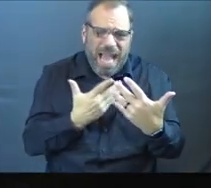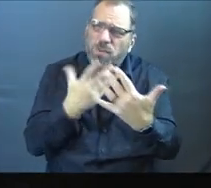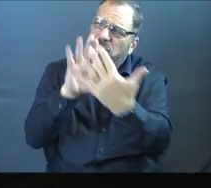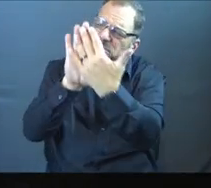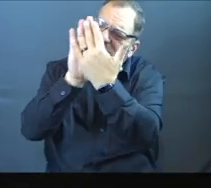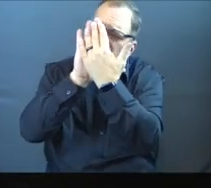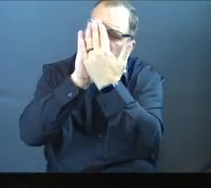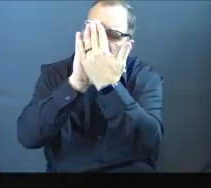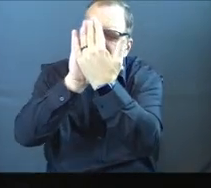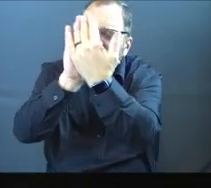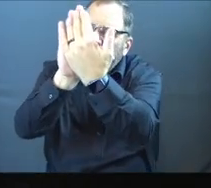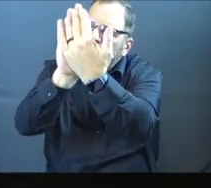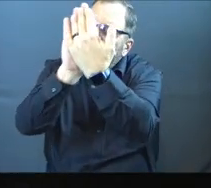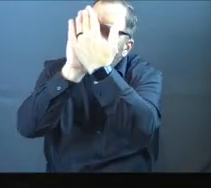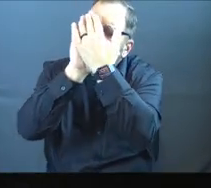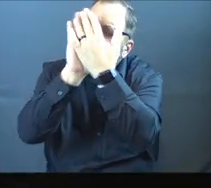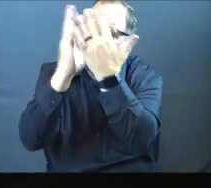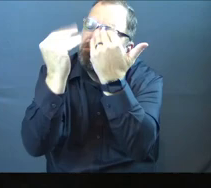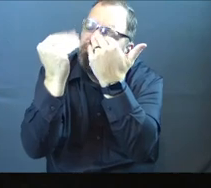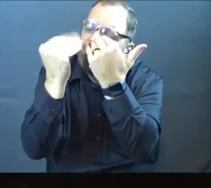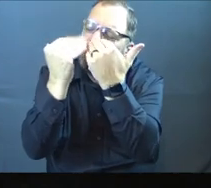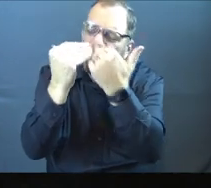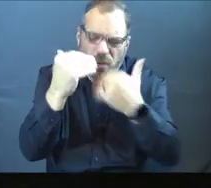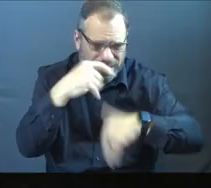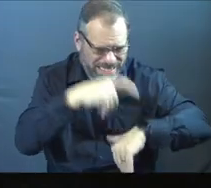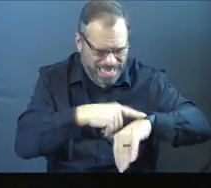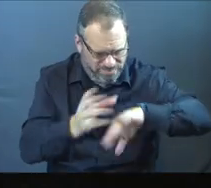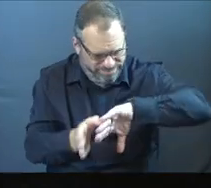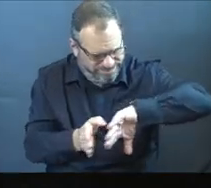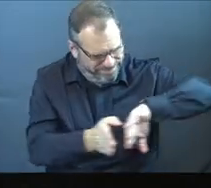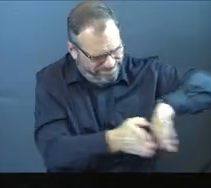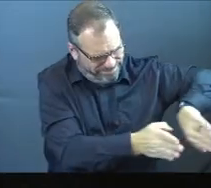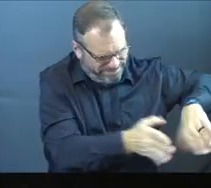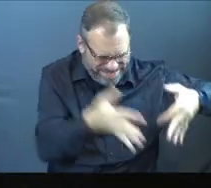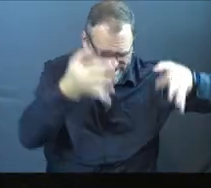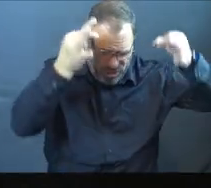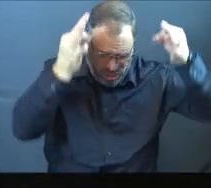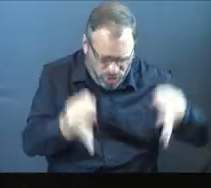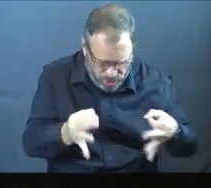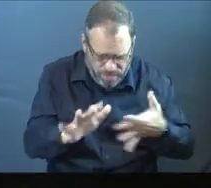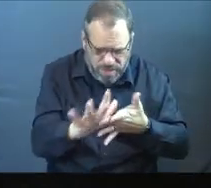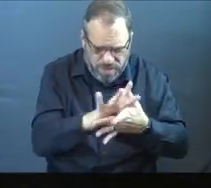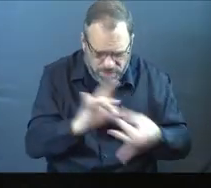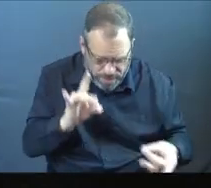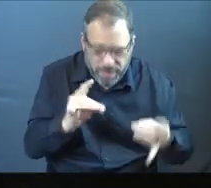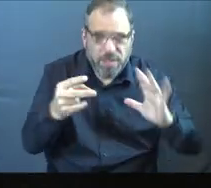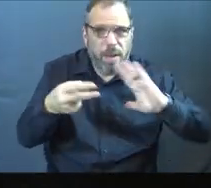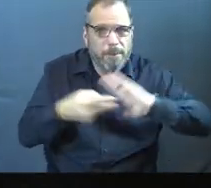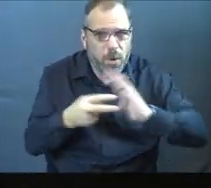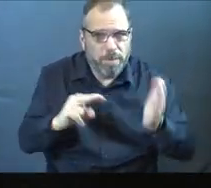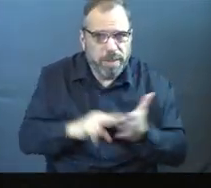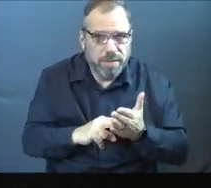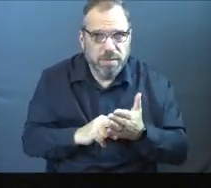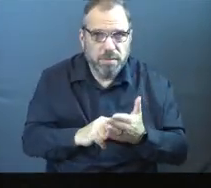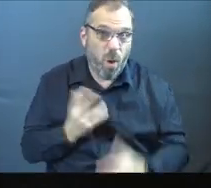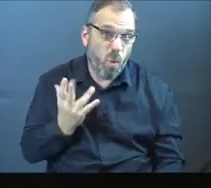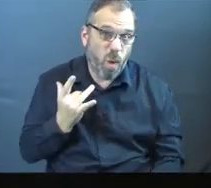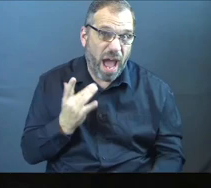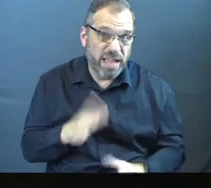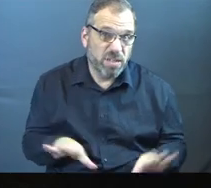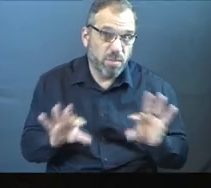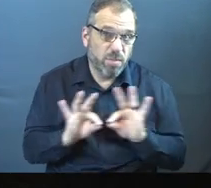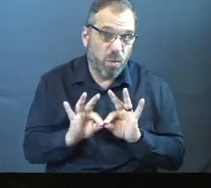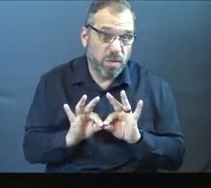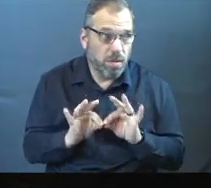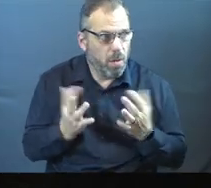intimate, and awesome relationship with you. So I'm going to set this stuff aside. Determined spiritual purpose. So why does this matter?